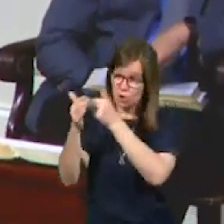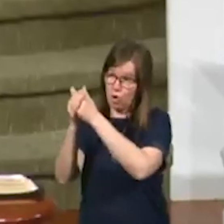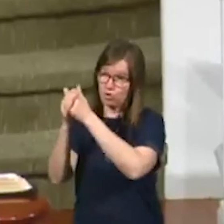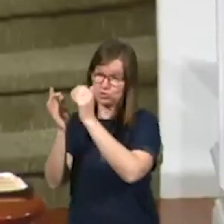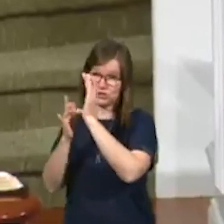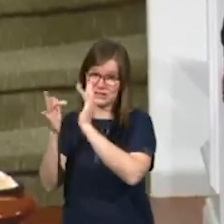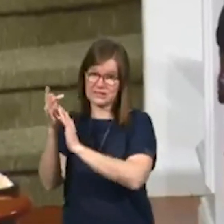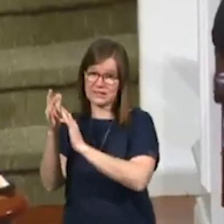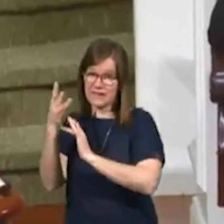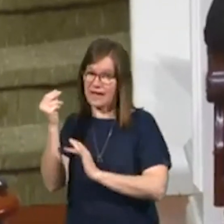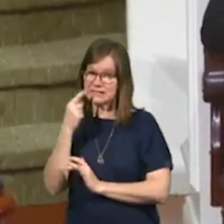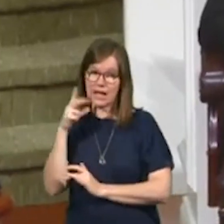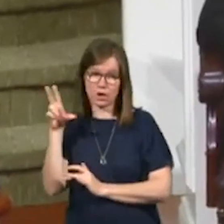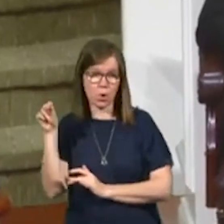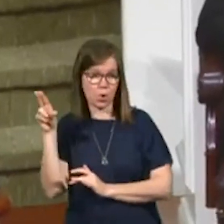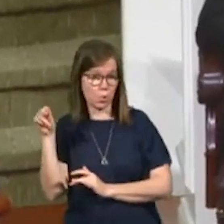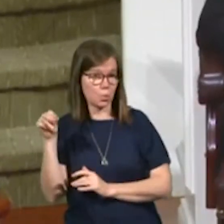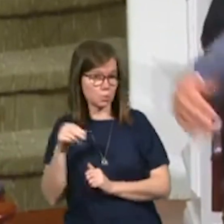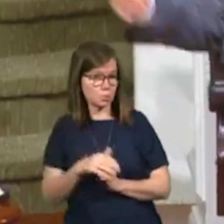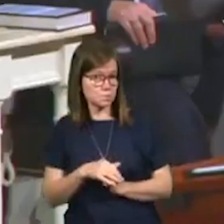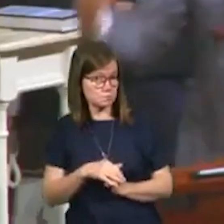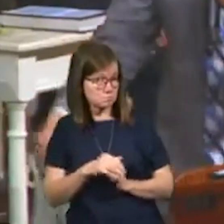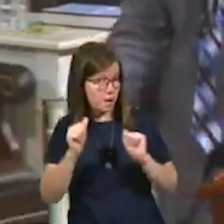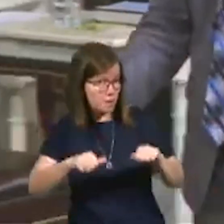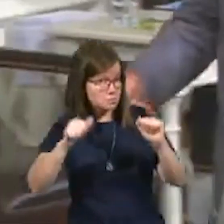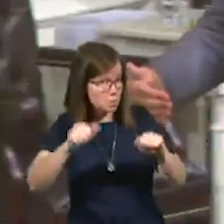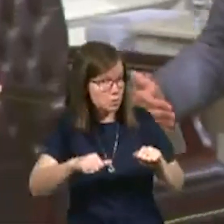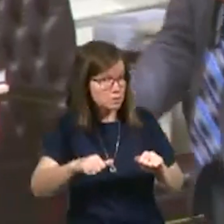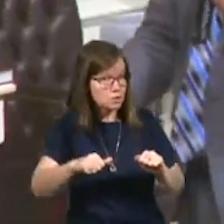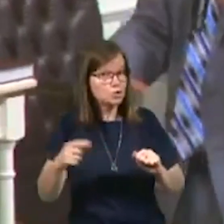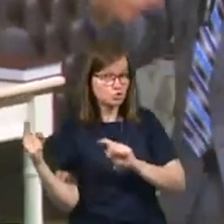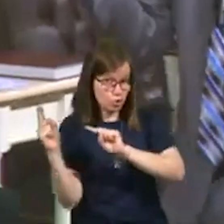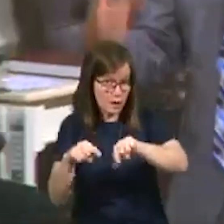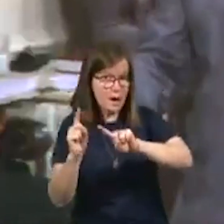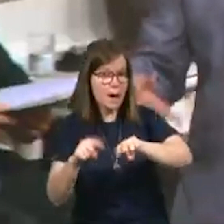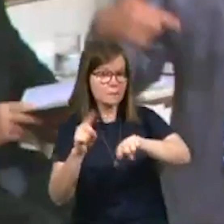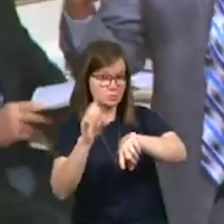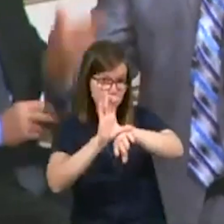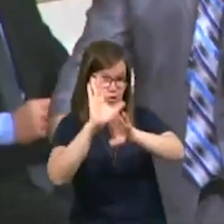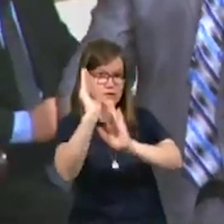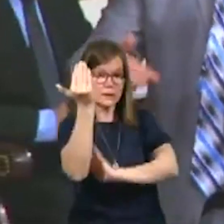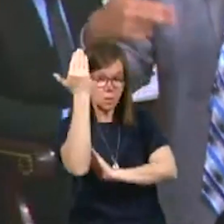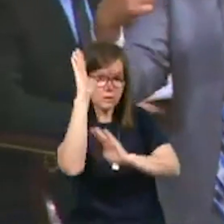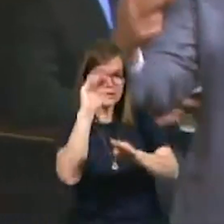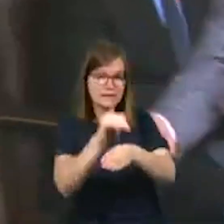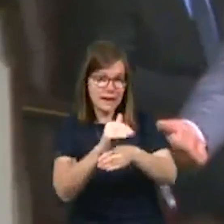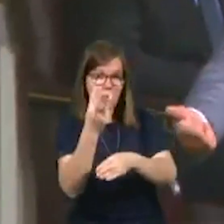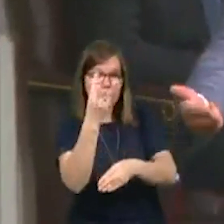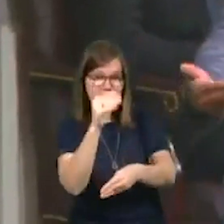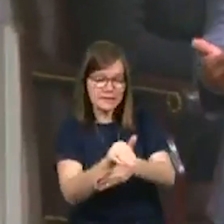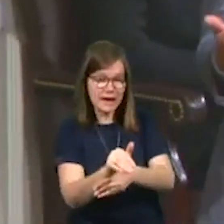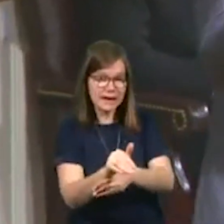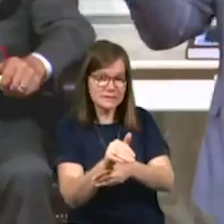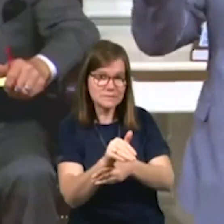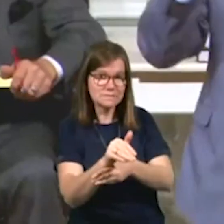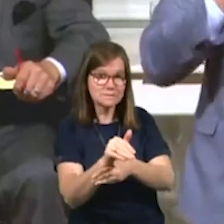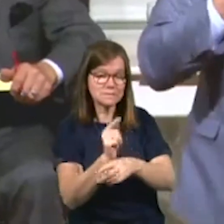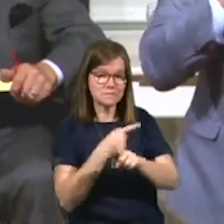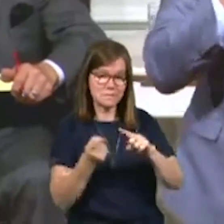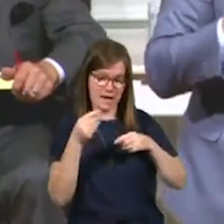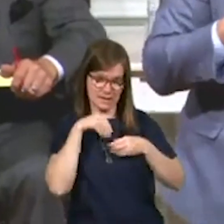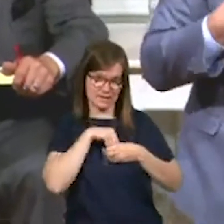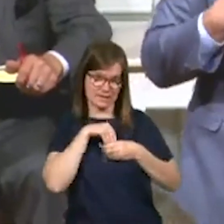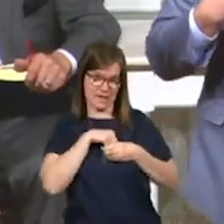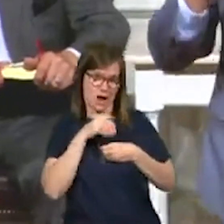and to be saying no to him. You know, it is possible to come to church Sunday morning, Sunday night, Wednesday night, but inside